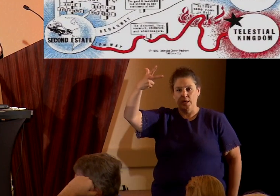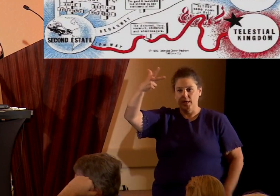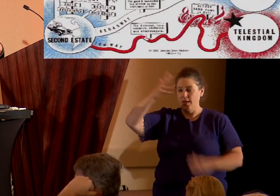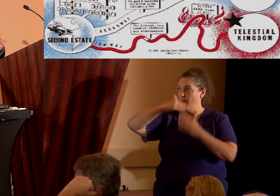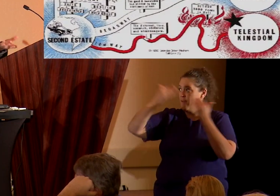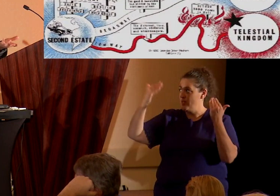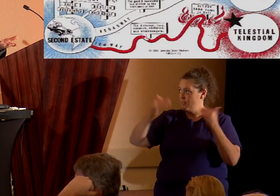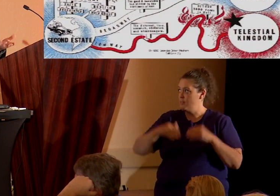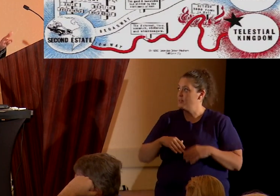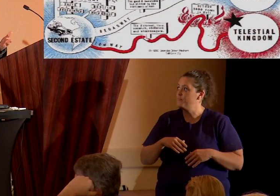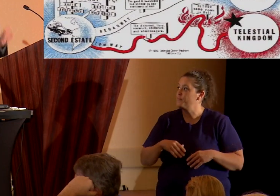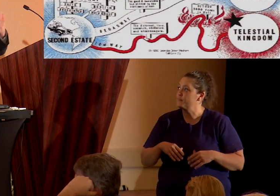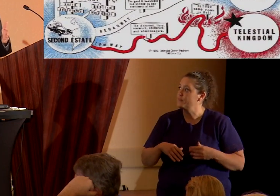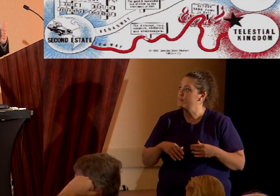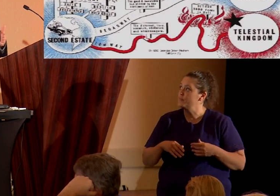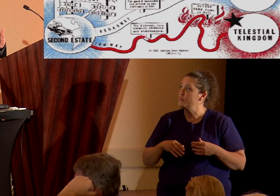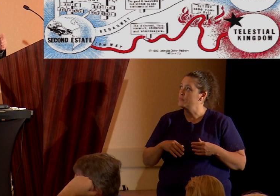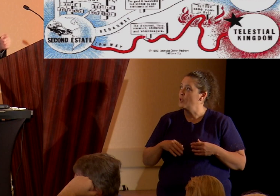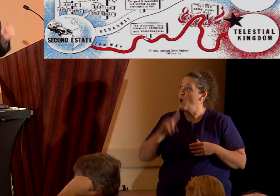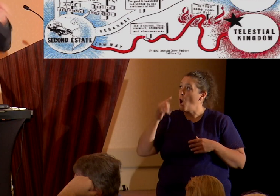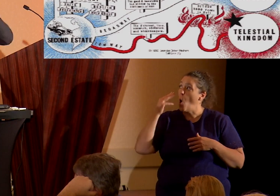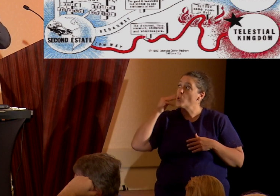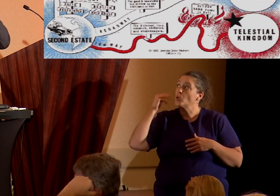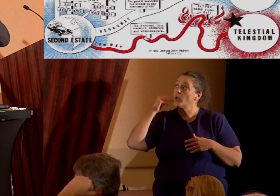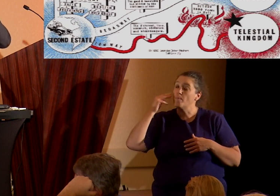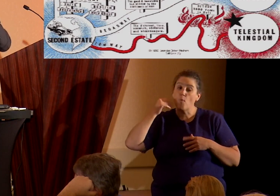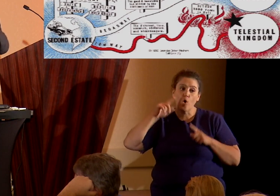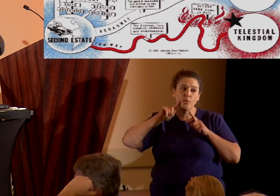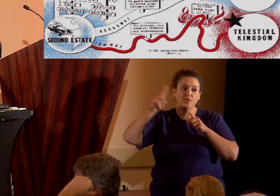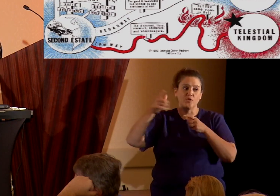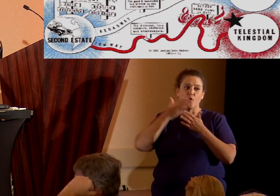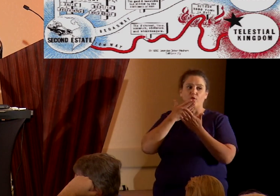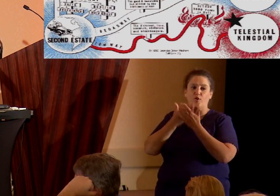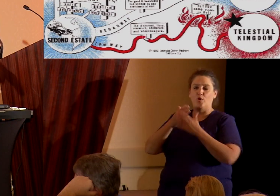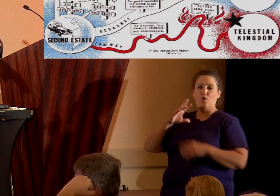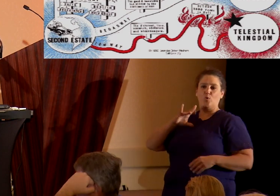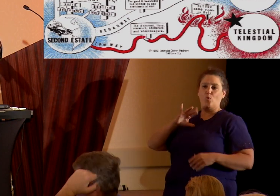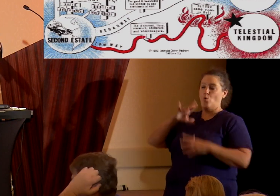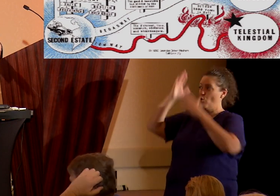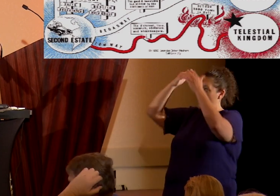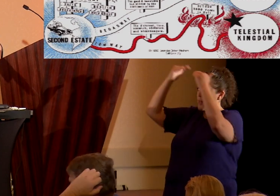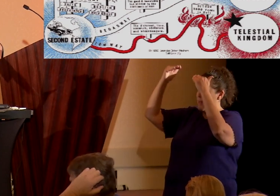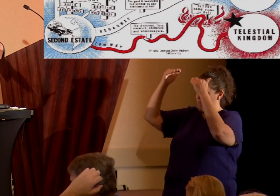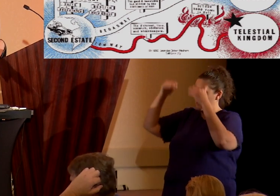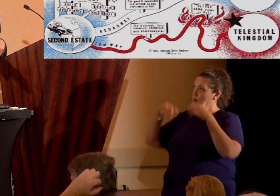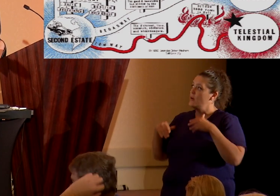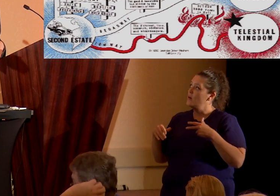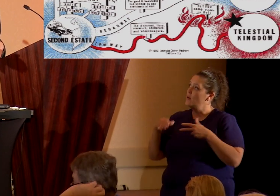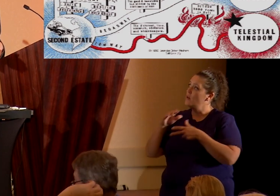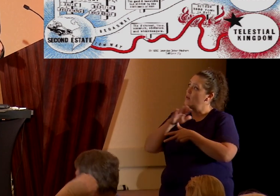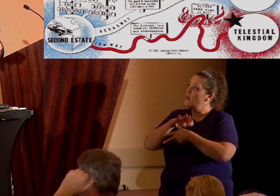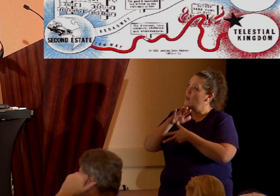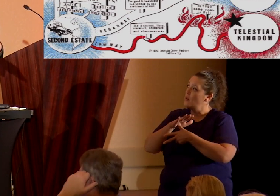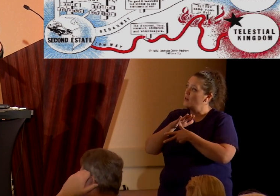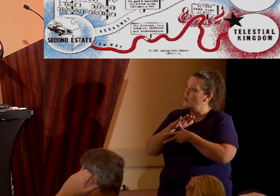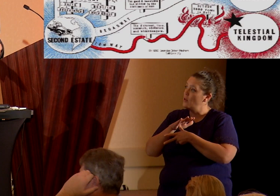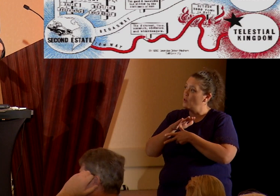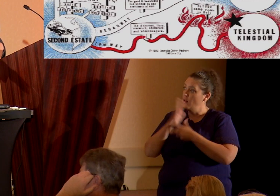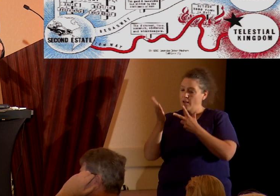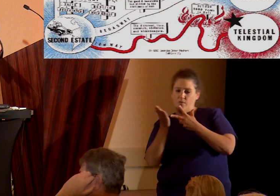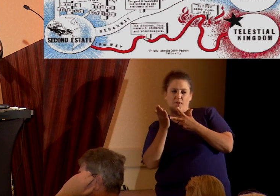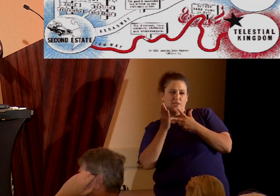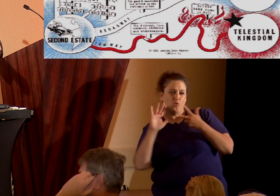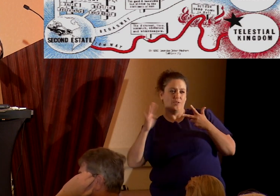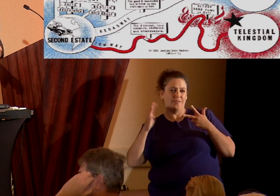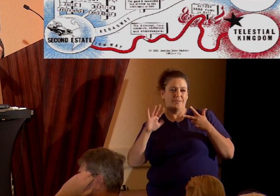Uh, now, of course, only Mormons are going to go to the good, cool heaven. Uh, the bottom here, which is sort of an upscale hell or a downscale